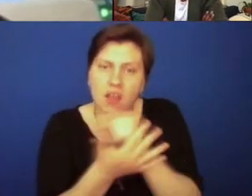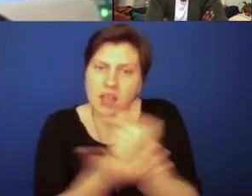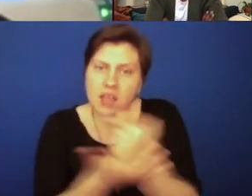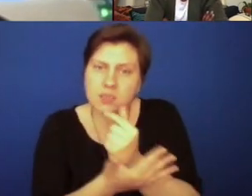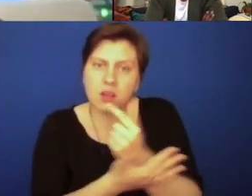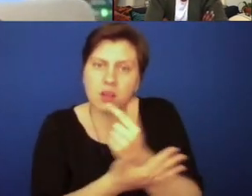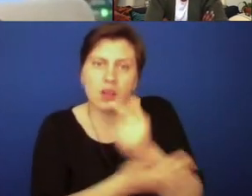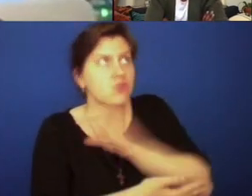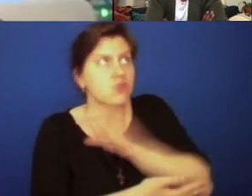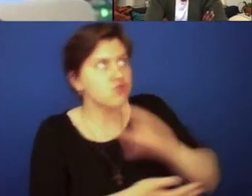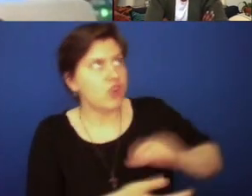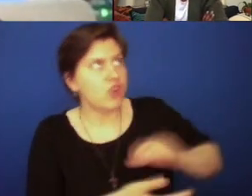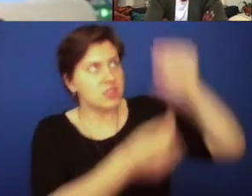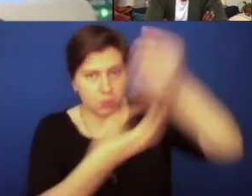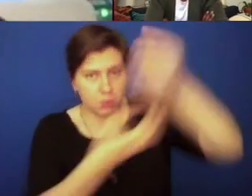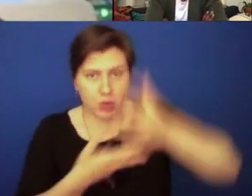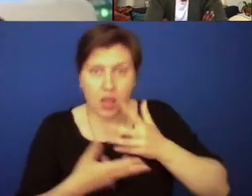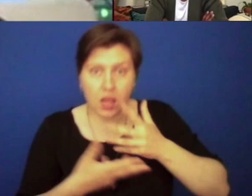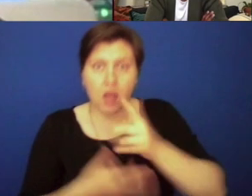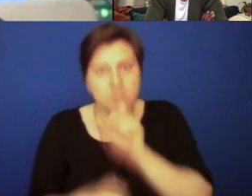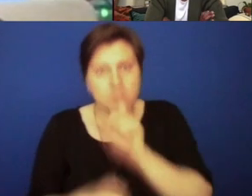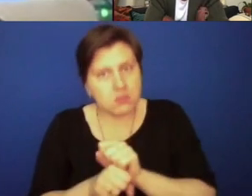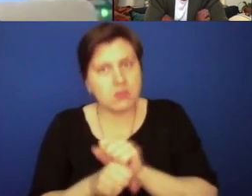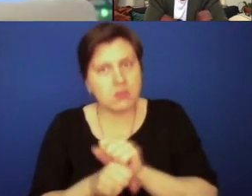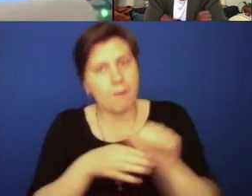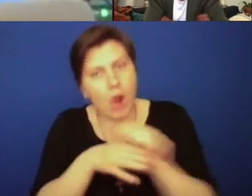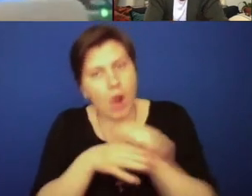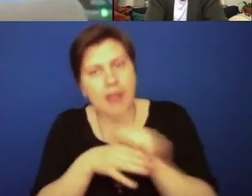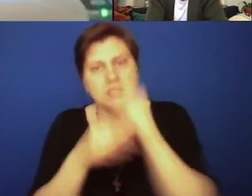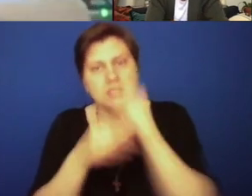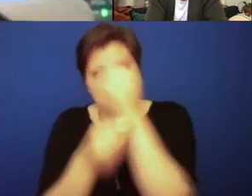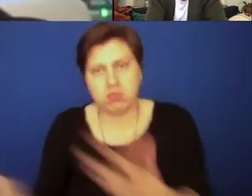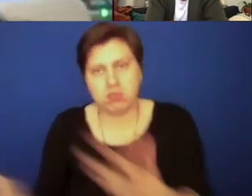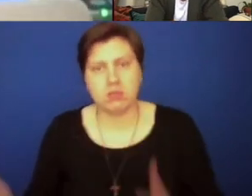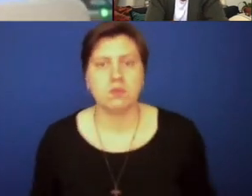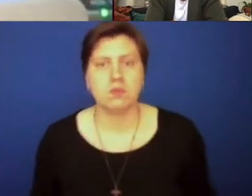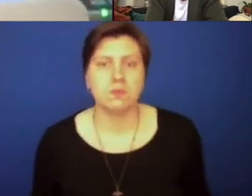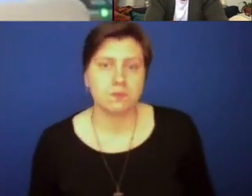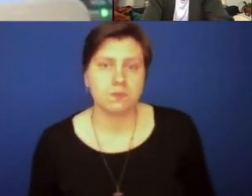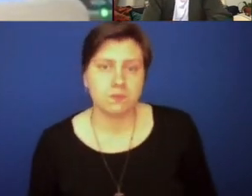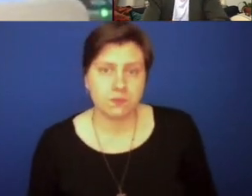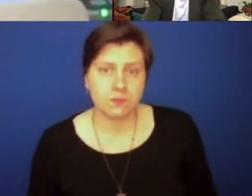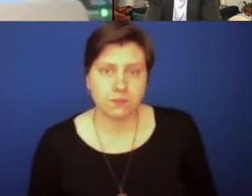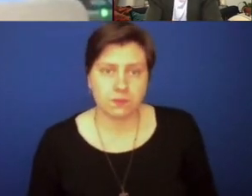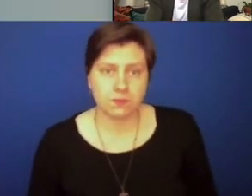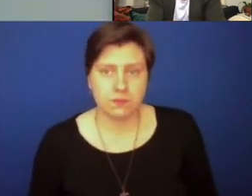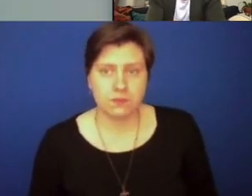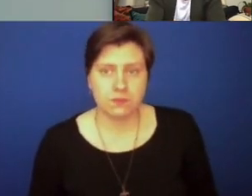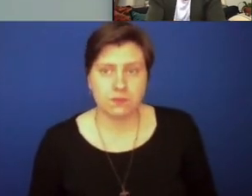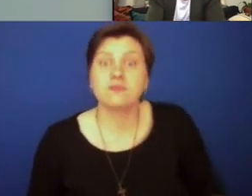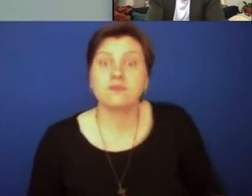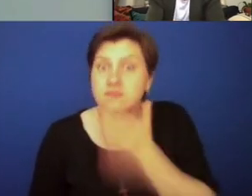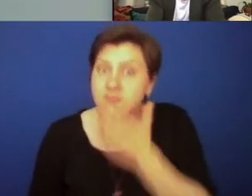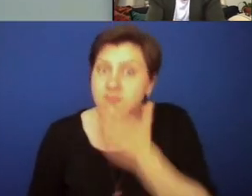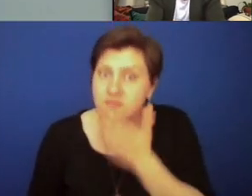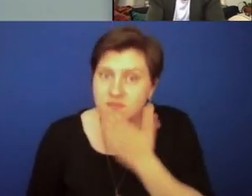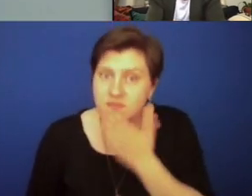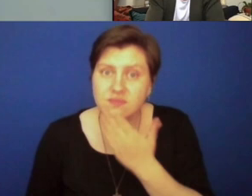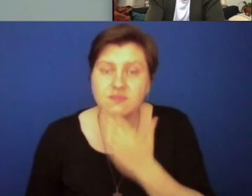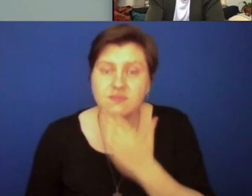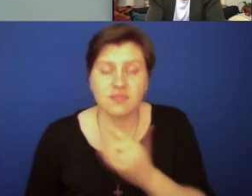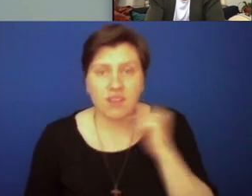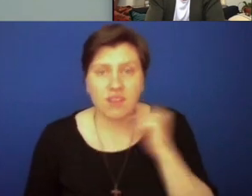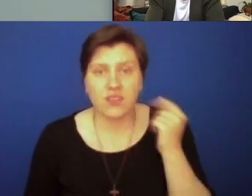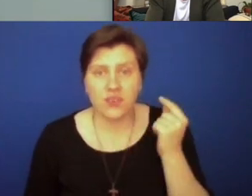what Christ came to bring, let, let that really actually put it into, into practice. Thank you, Father Boxy. I love that image